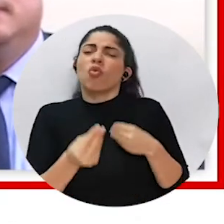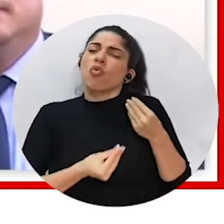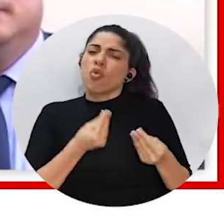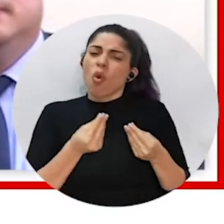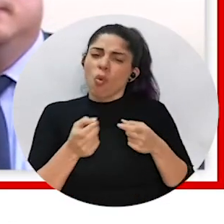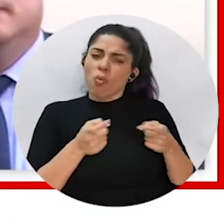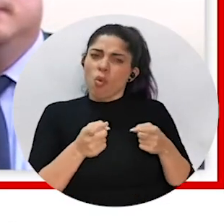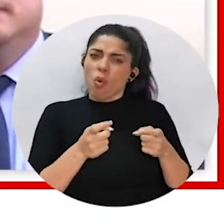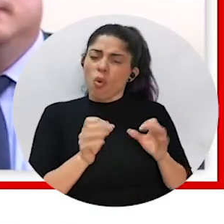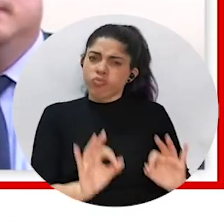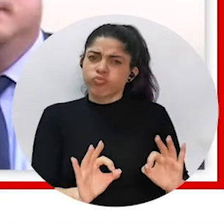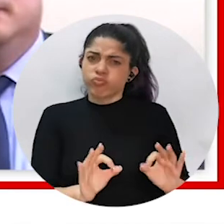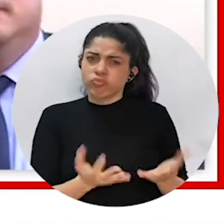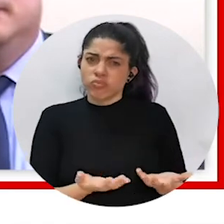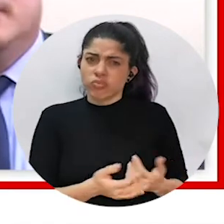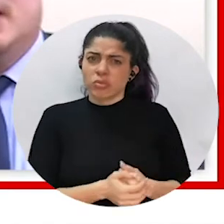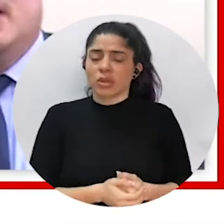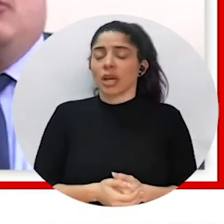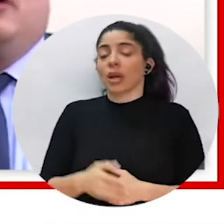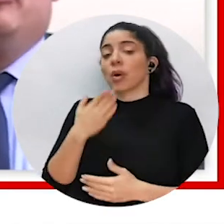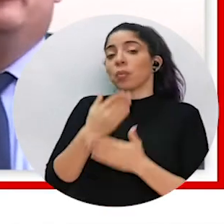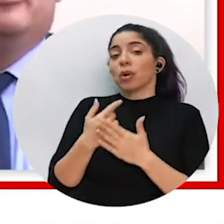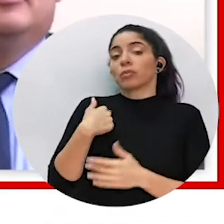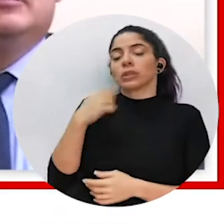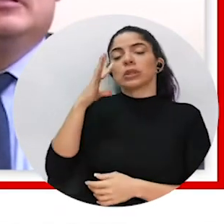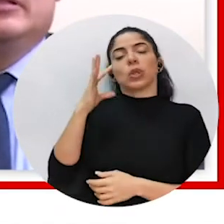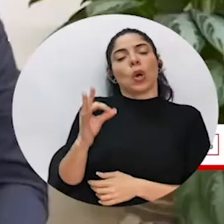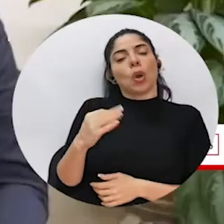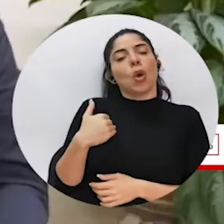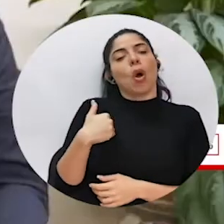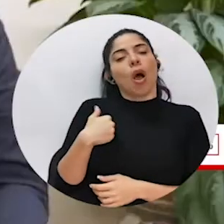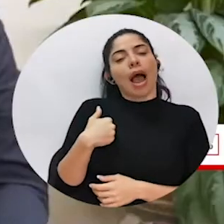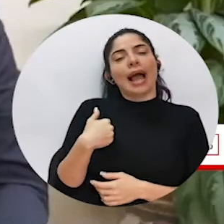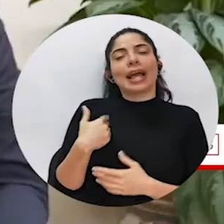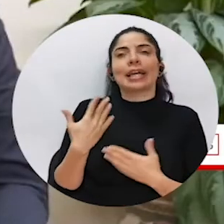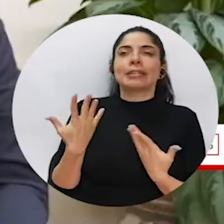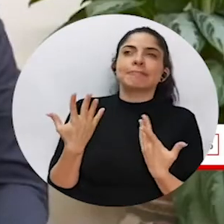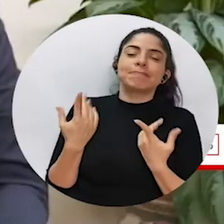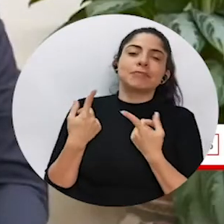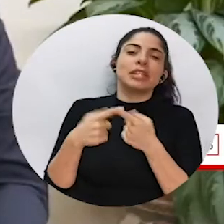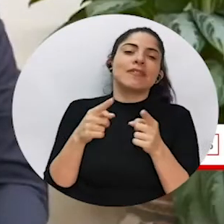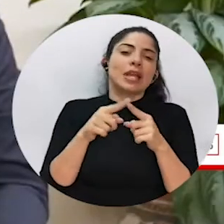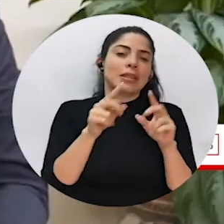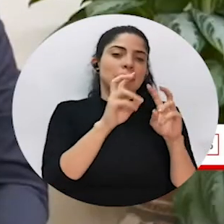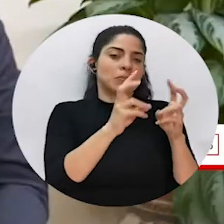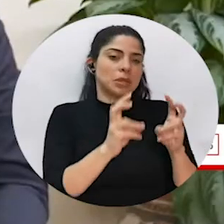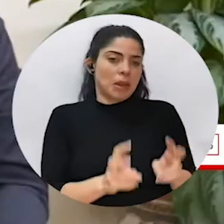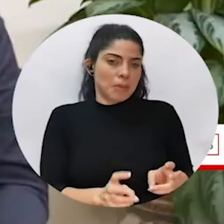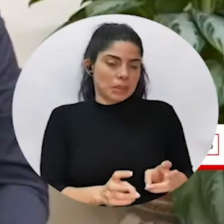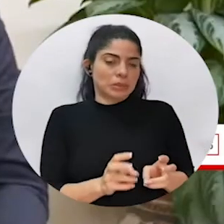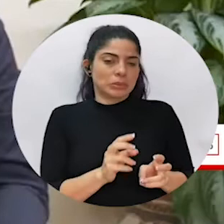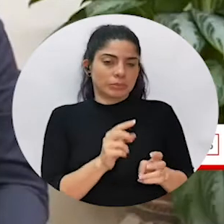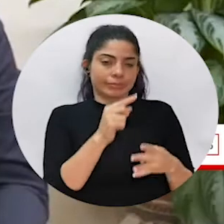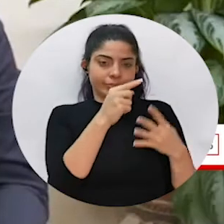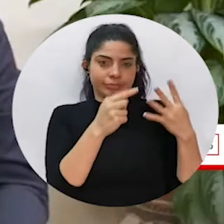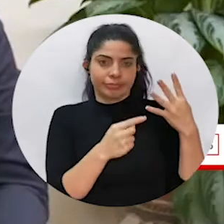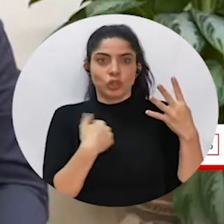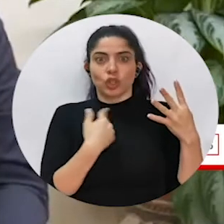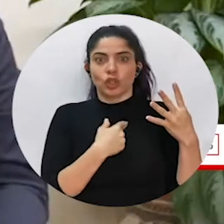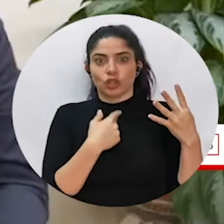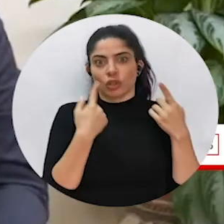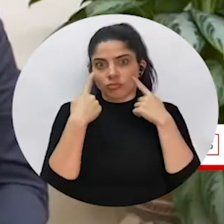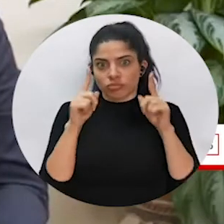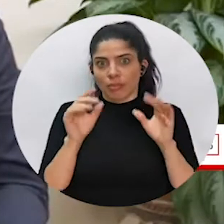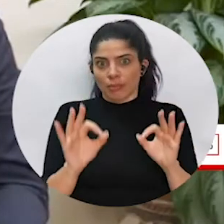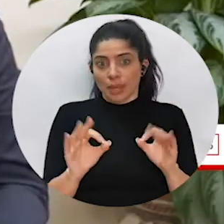What did you do right? Well, I believe there are several items, let's say,